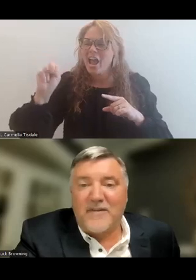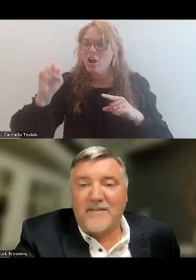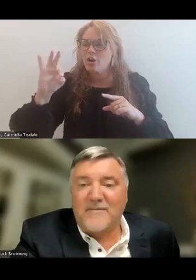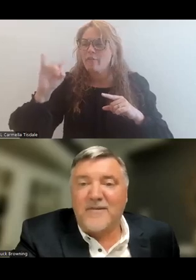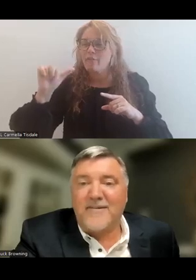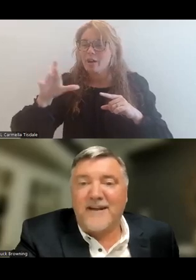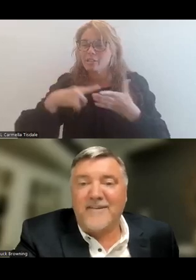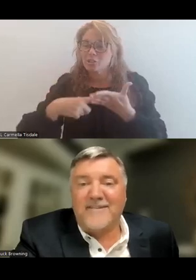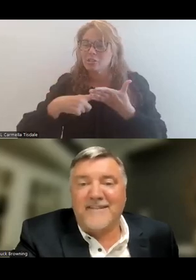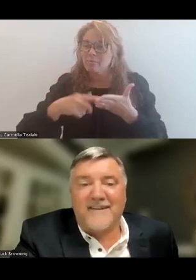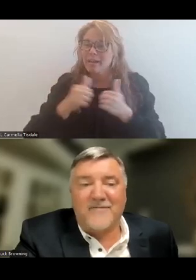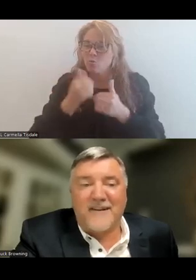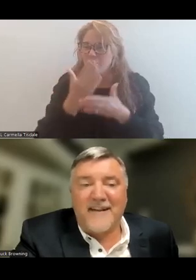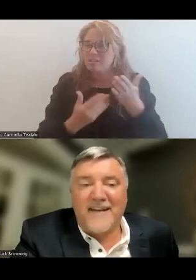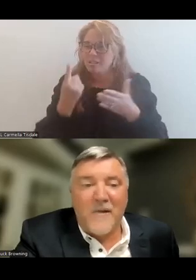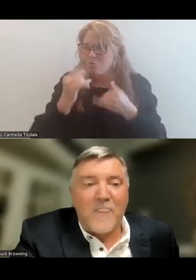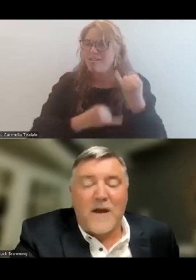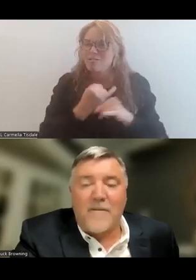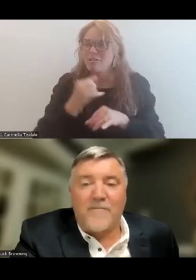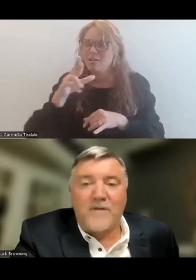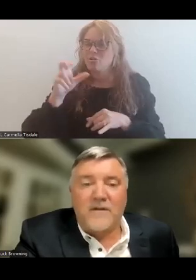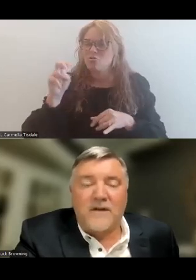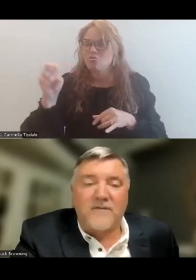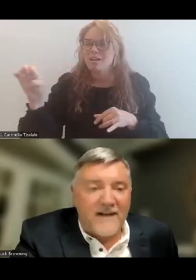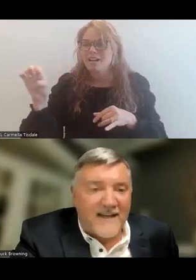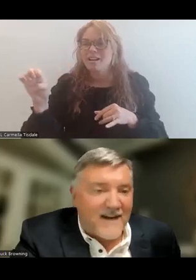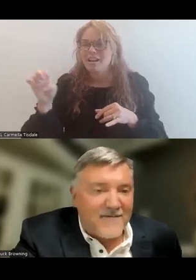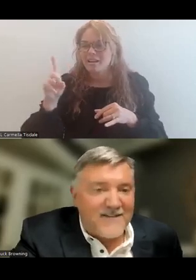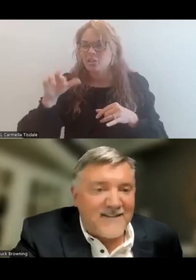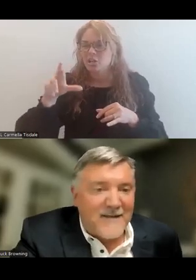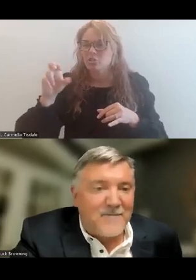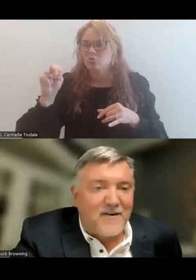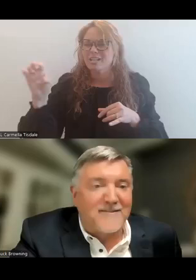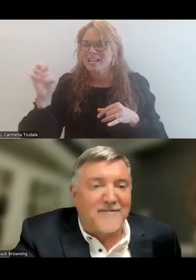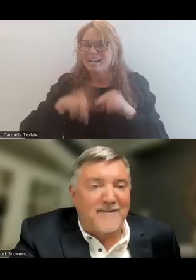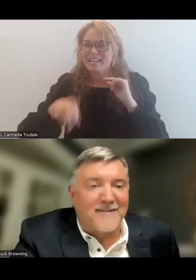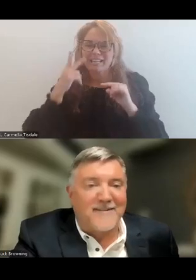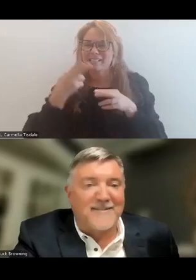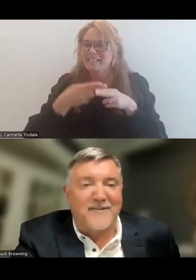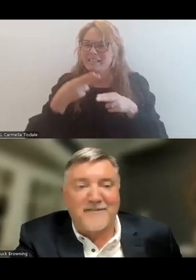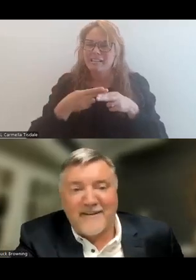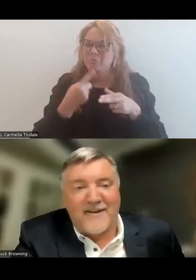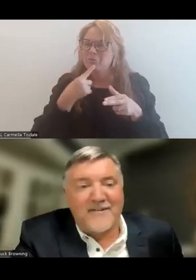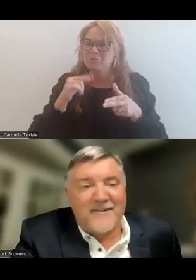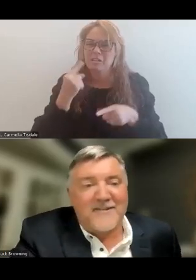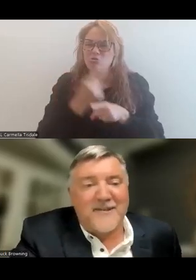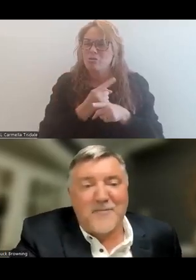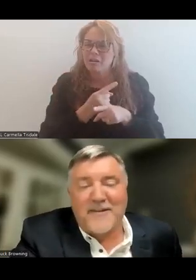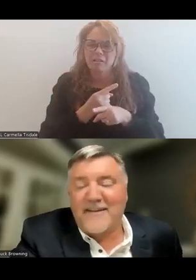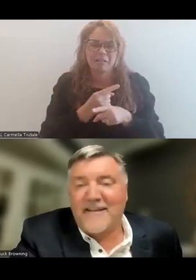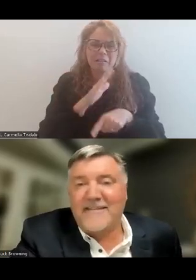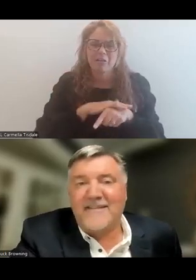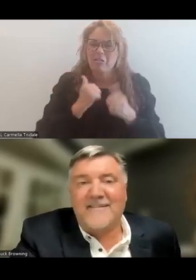a debate with someone internationally, Renee, Dr. Renee, I cannot even see the name to pronounce it correctly on the tilt on